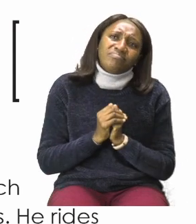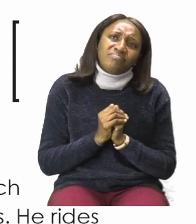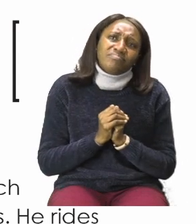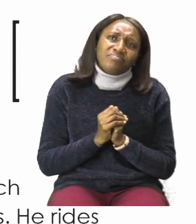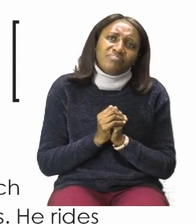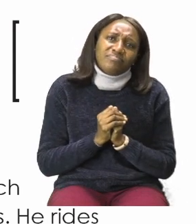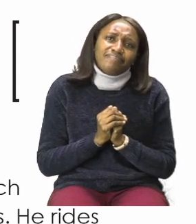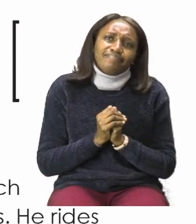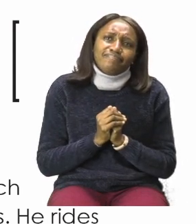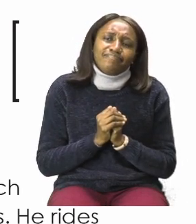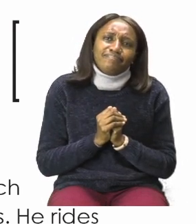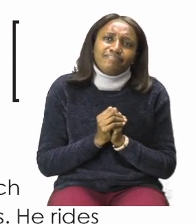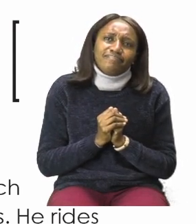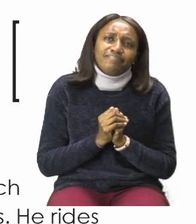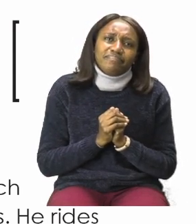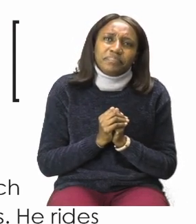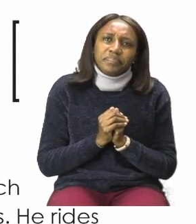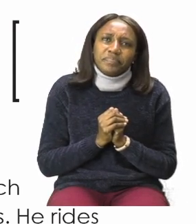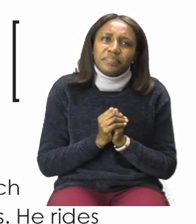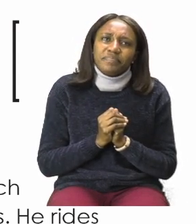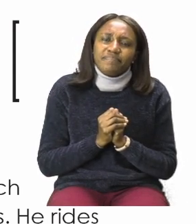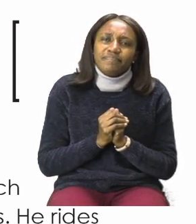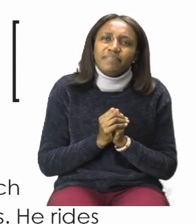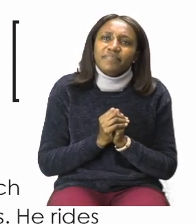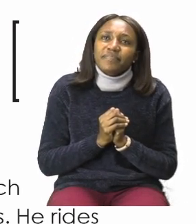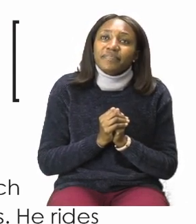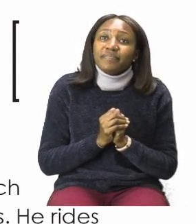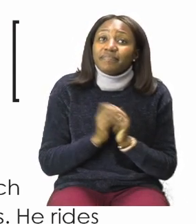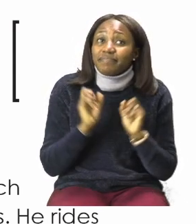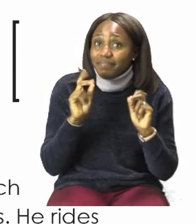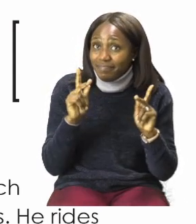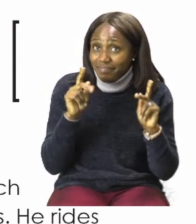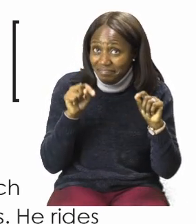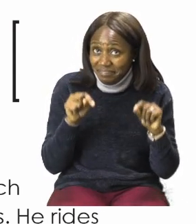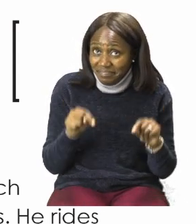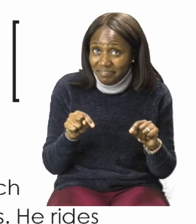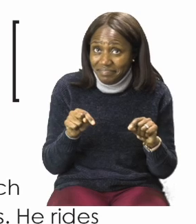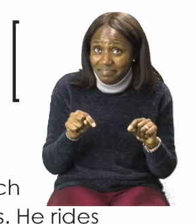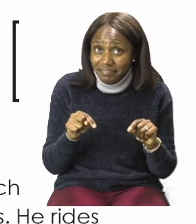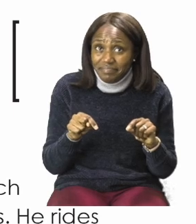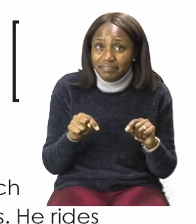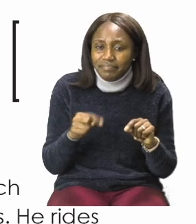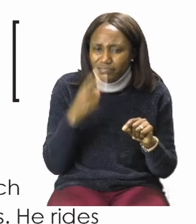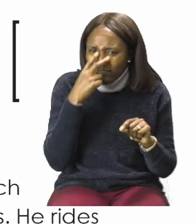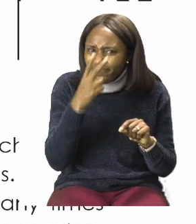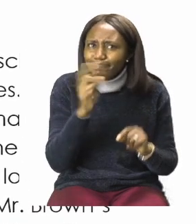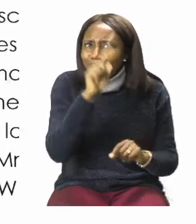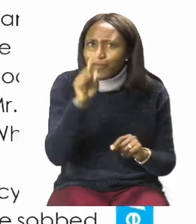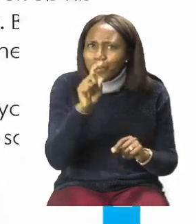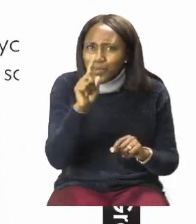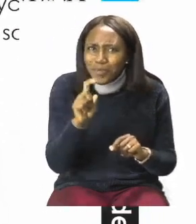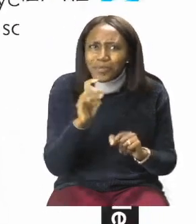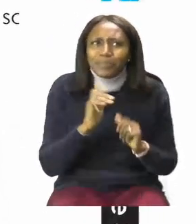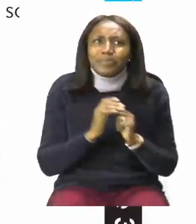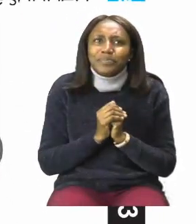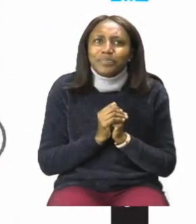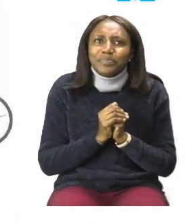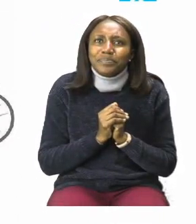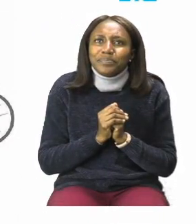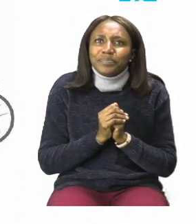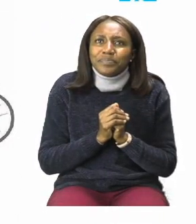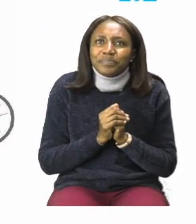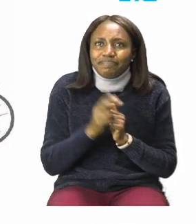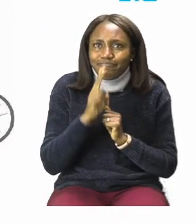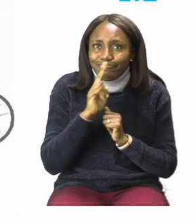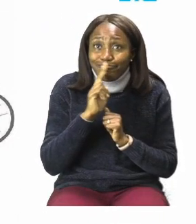very sad for Timur. Now let's take a look at our questions so that we can